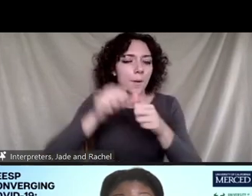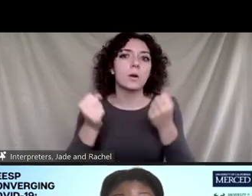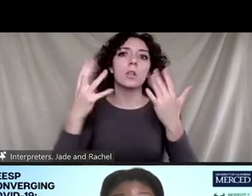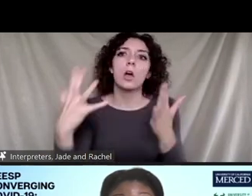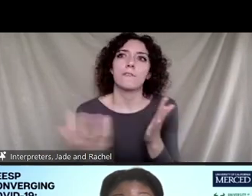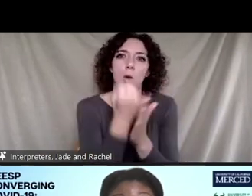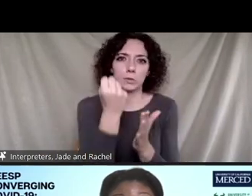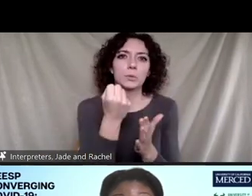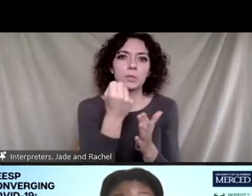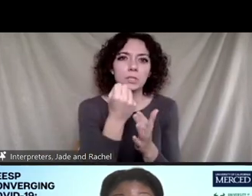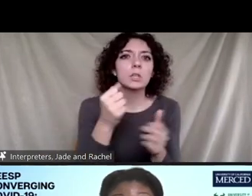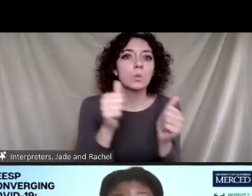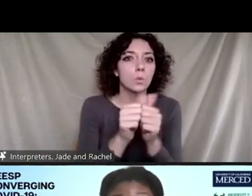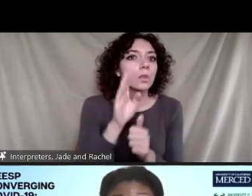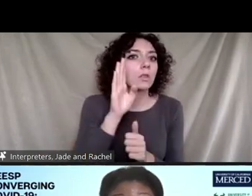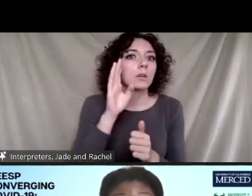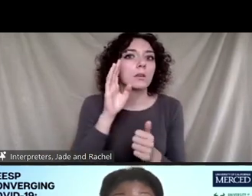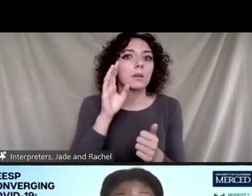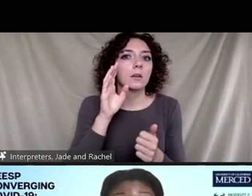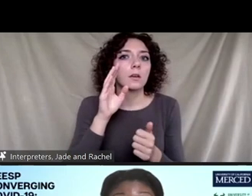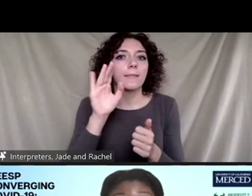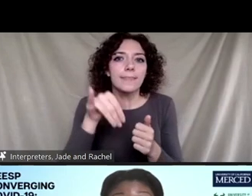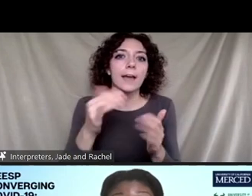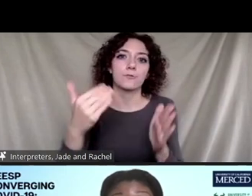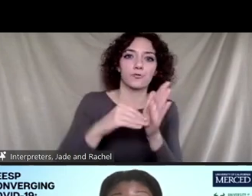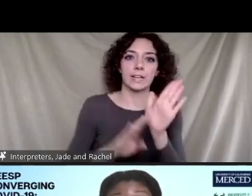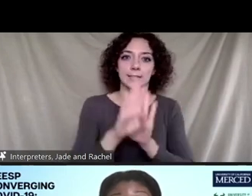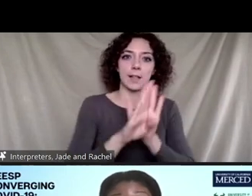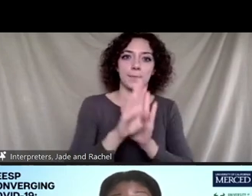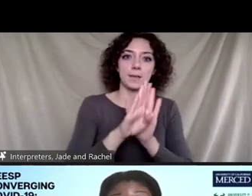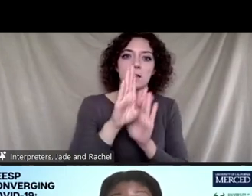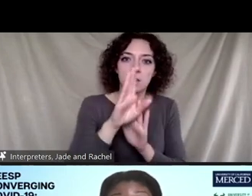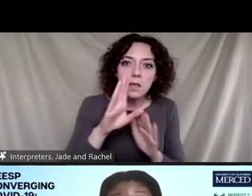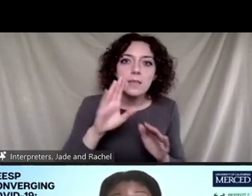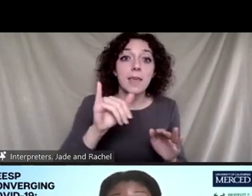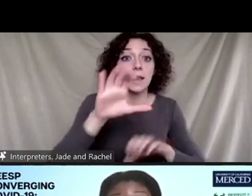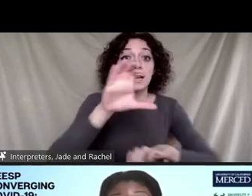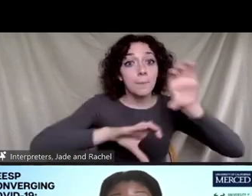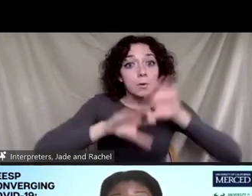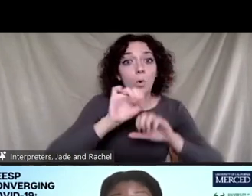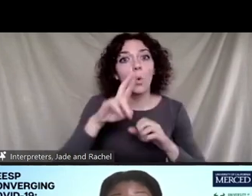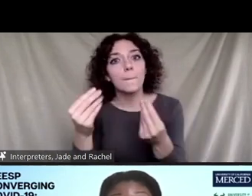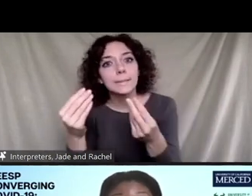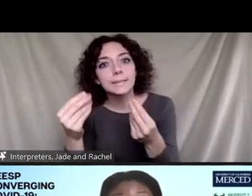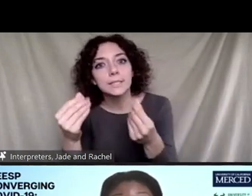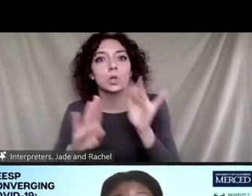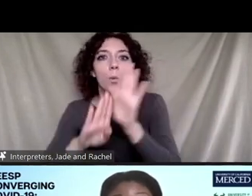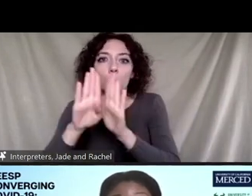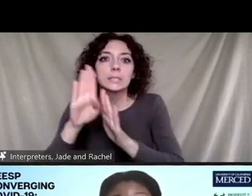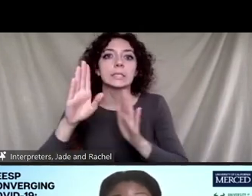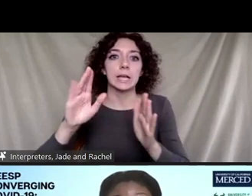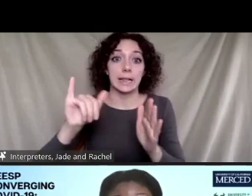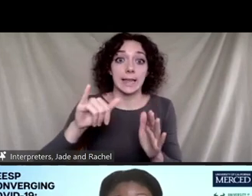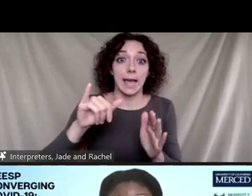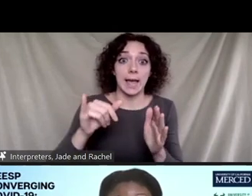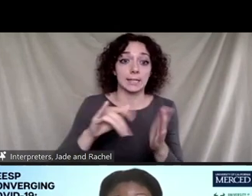um, brownfields redevelopment and this idea of bringing in chemical or material or processing plants that are based